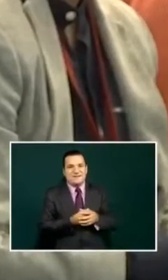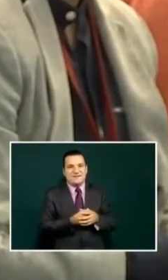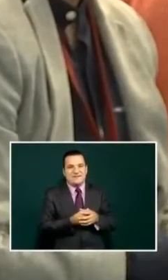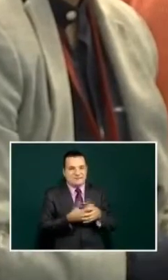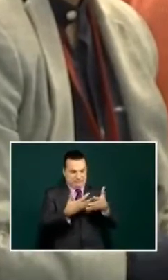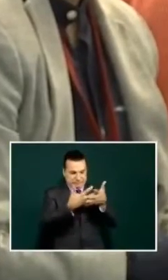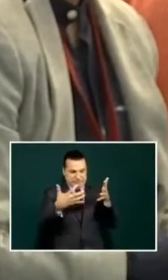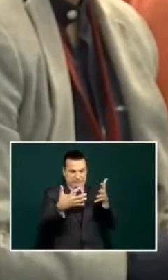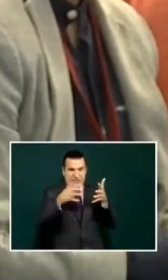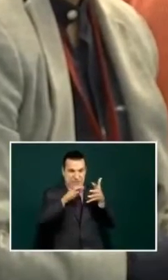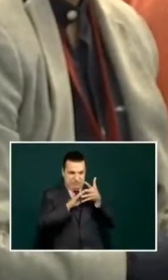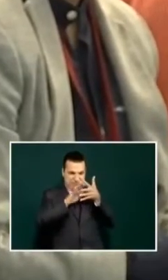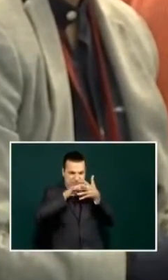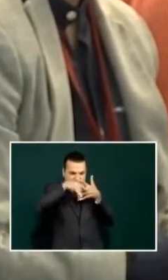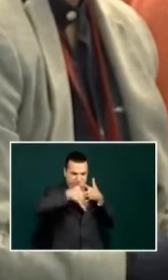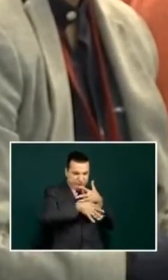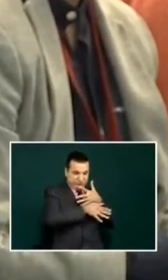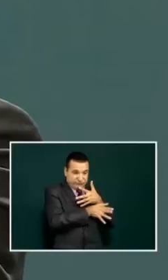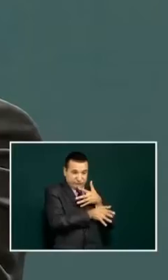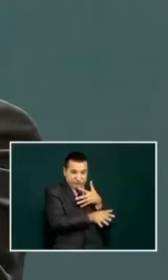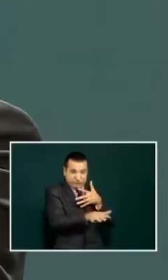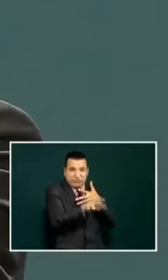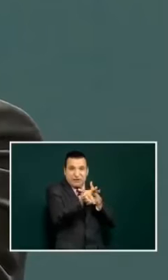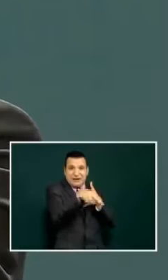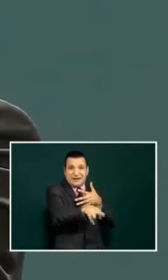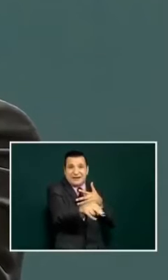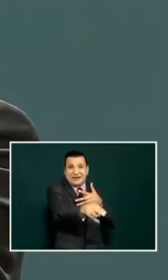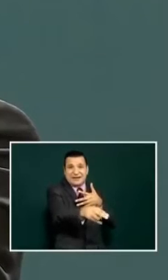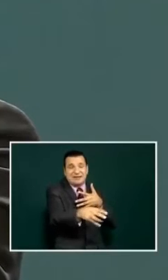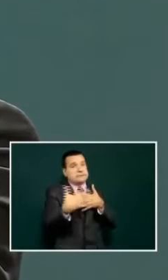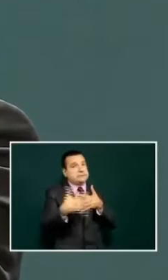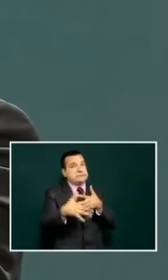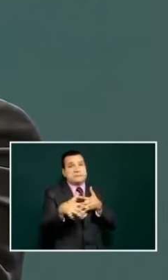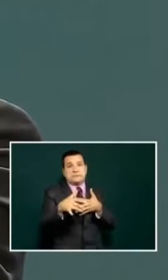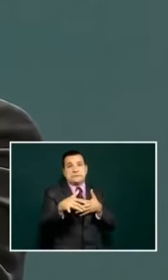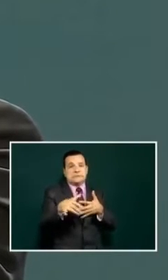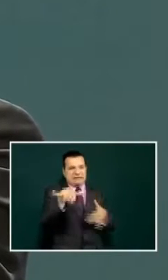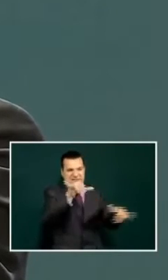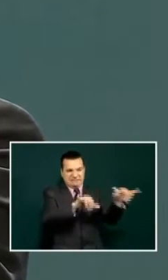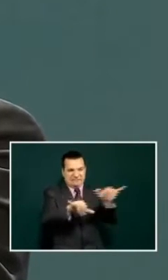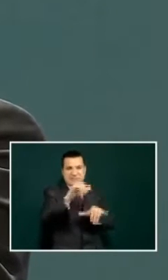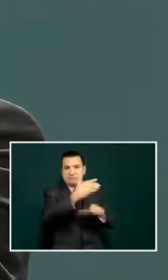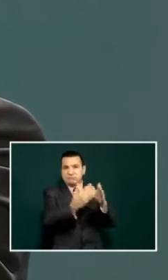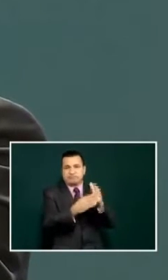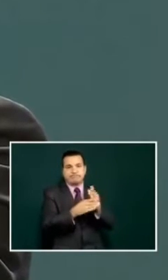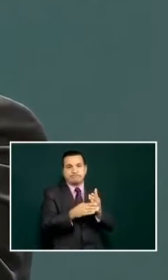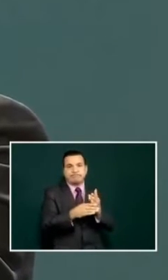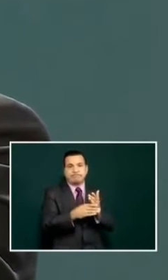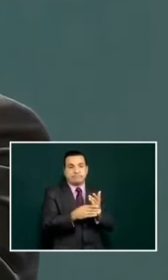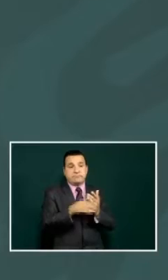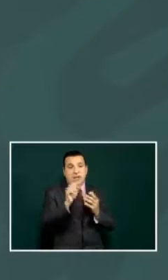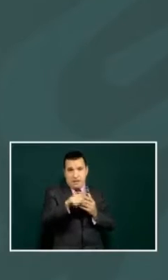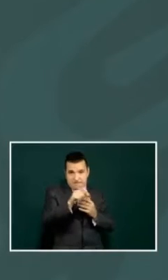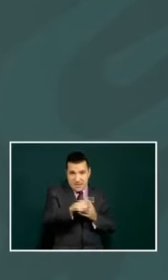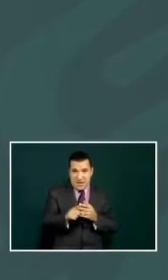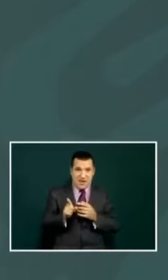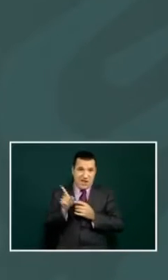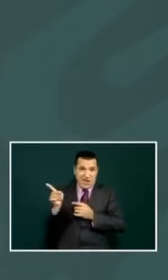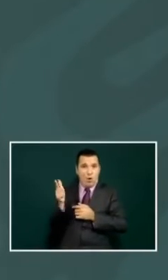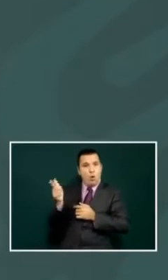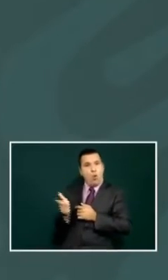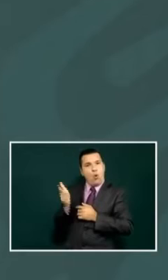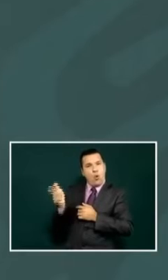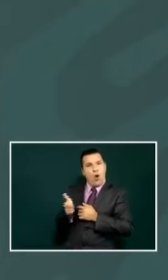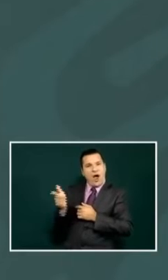and this spill that affected Rio Sonora also what happened in Guaymas and